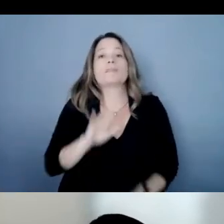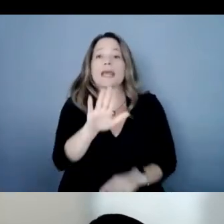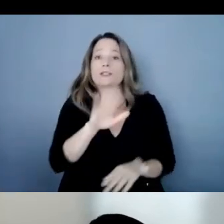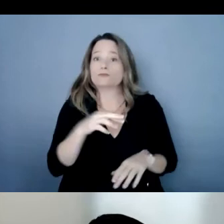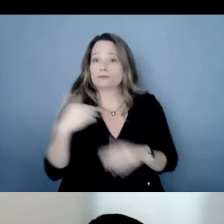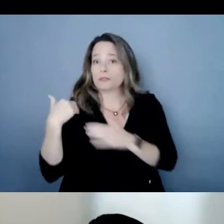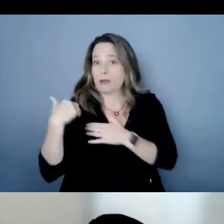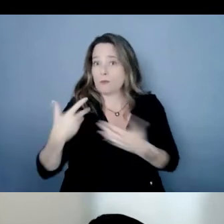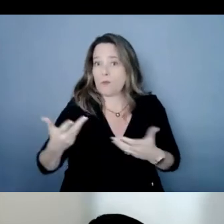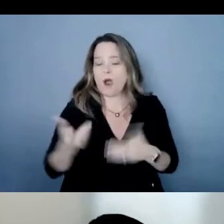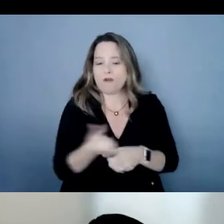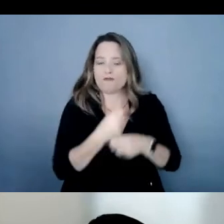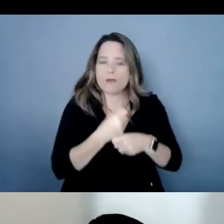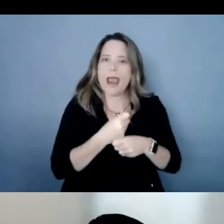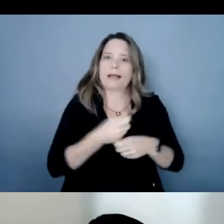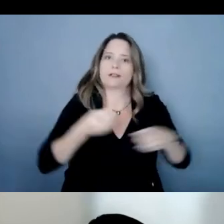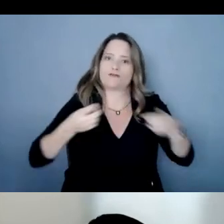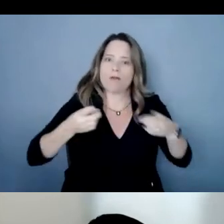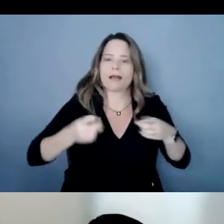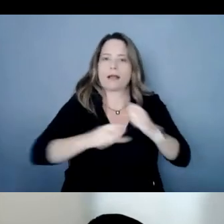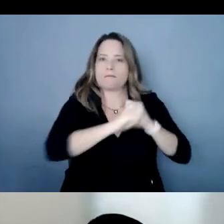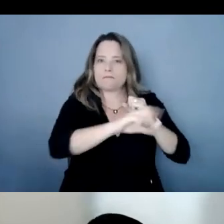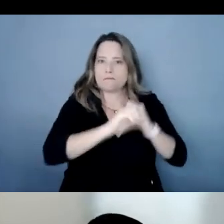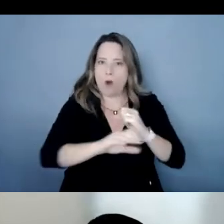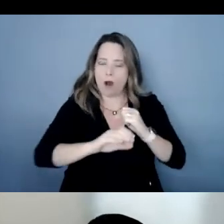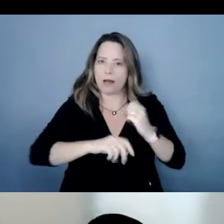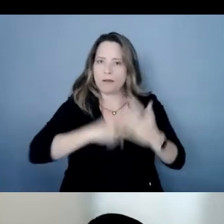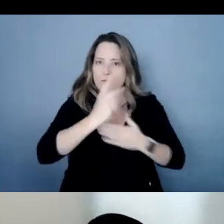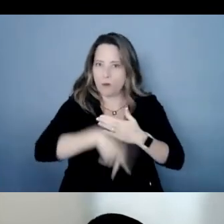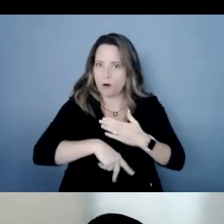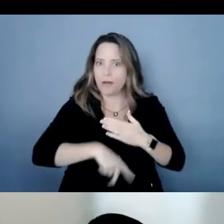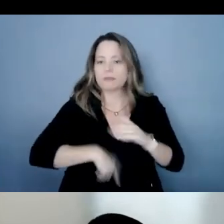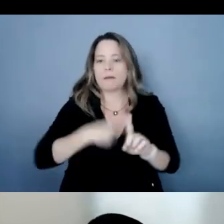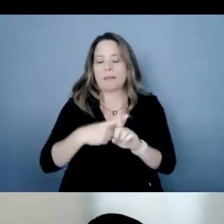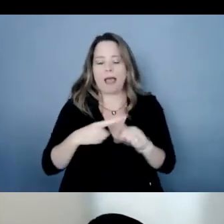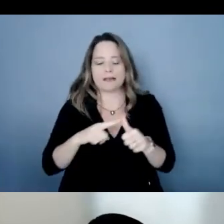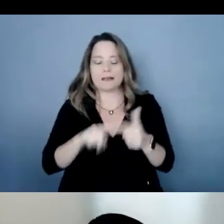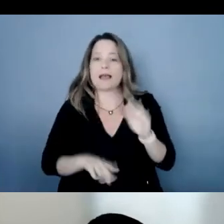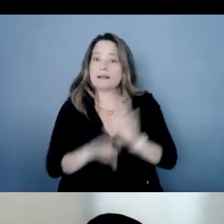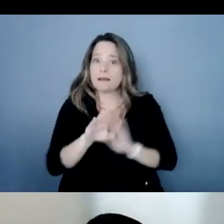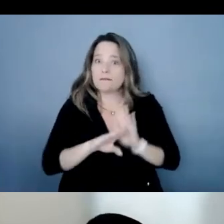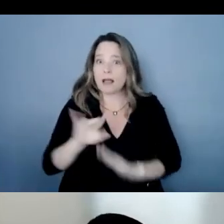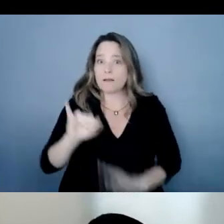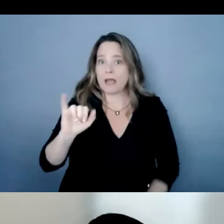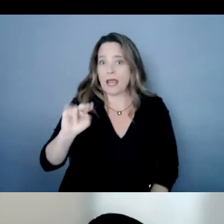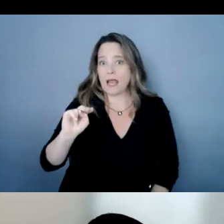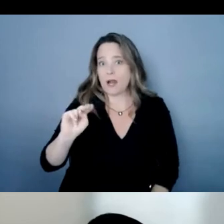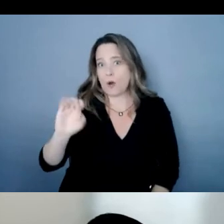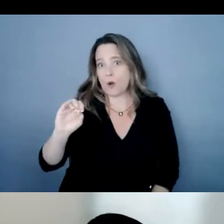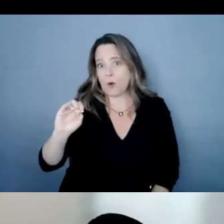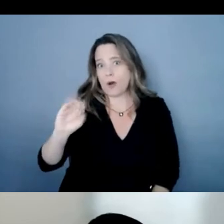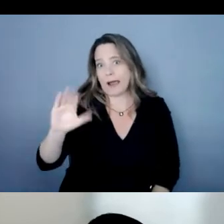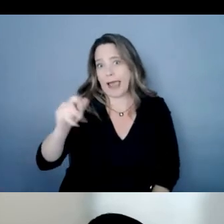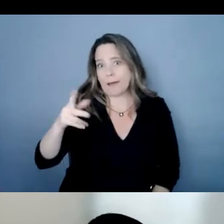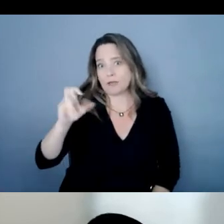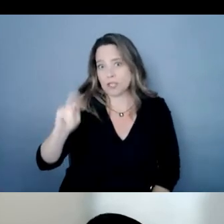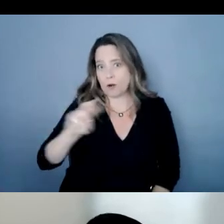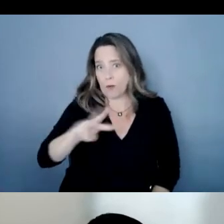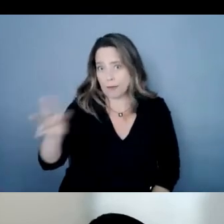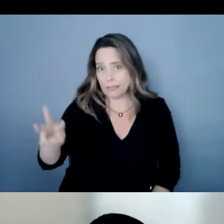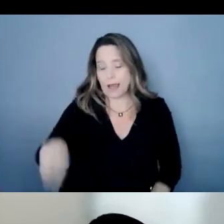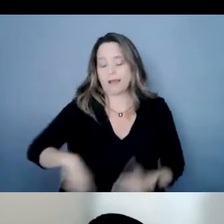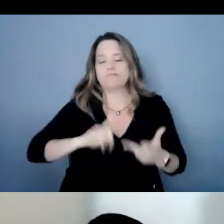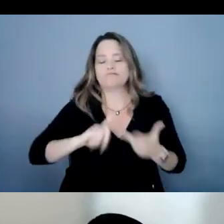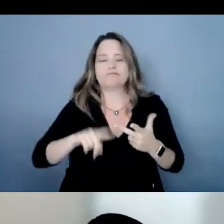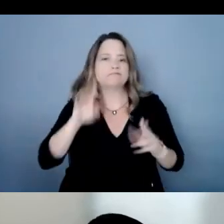directing marketing campaigns developing the inner caption website and designing marketing materials his